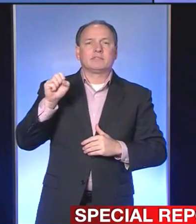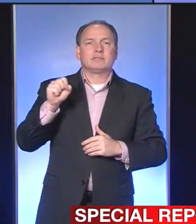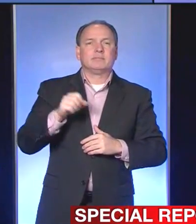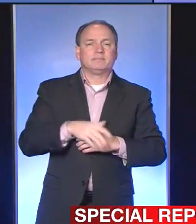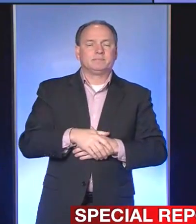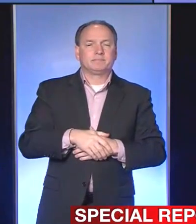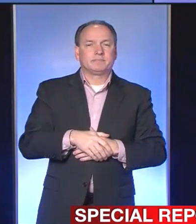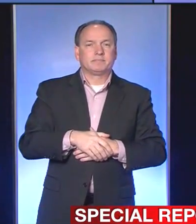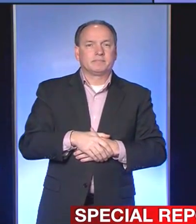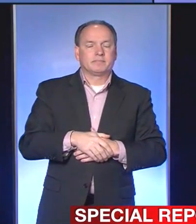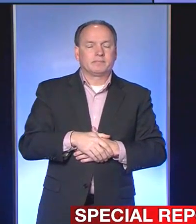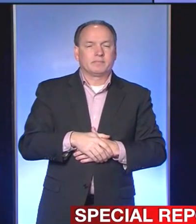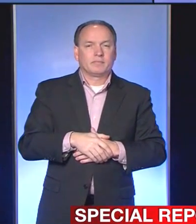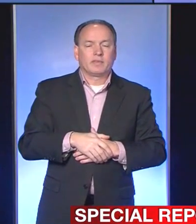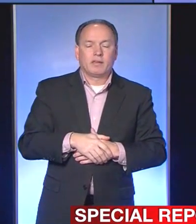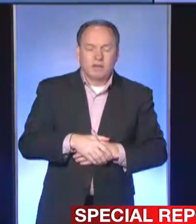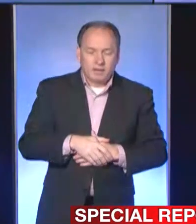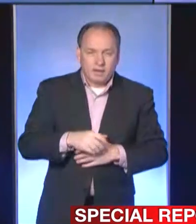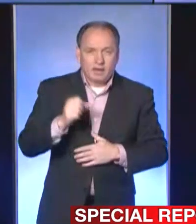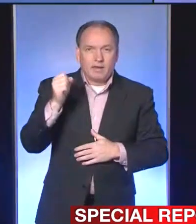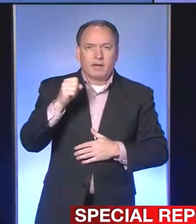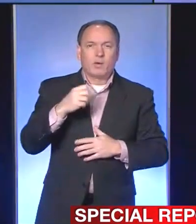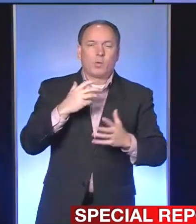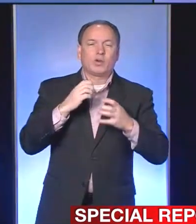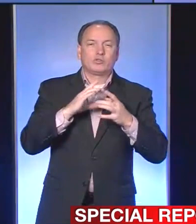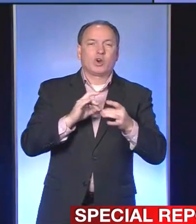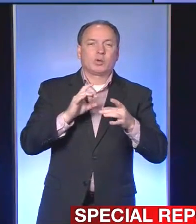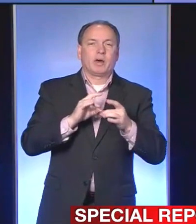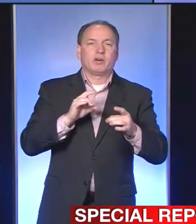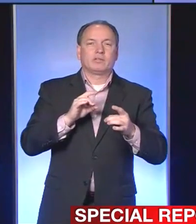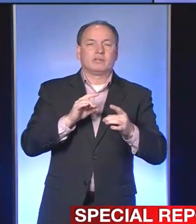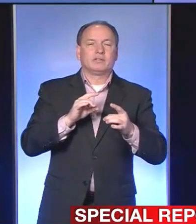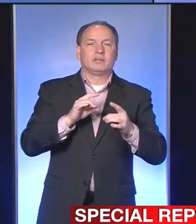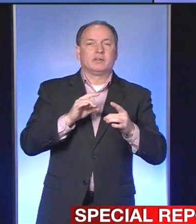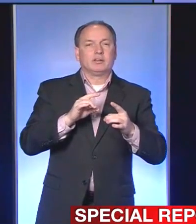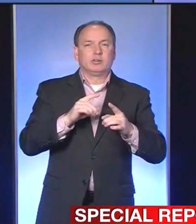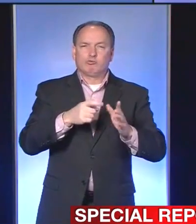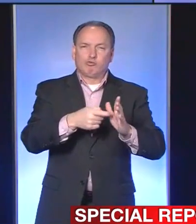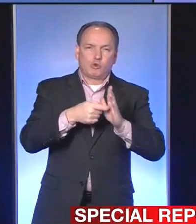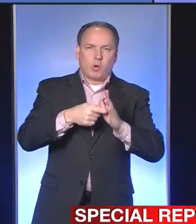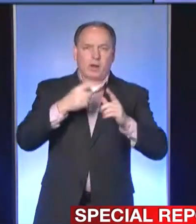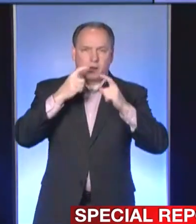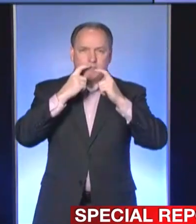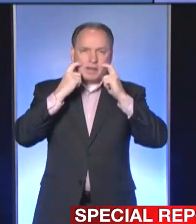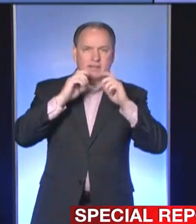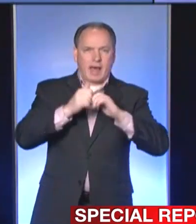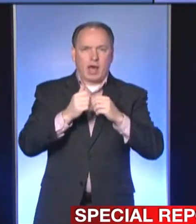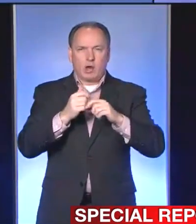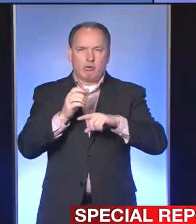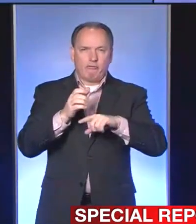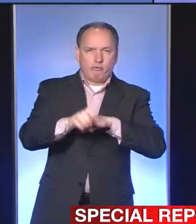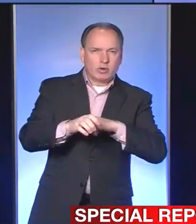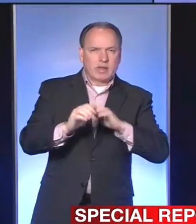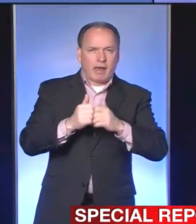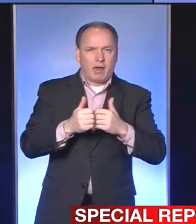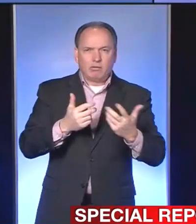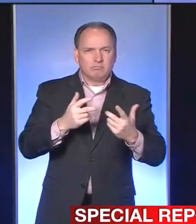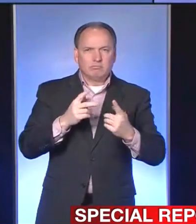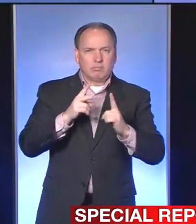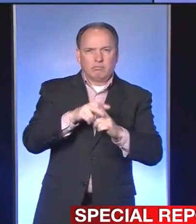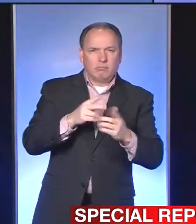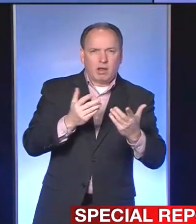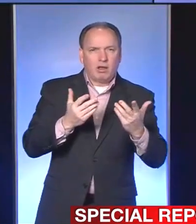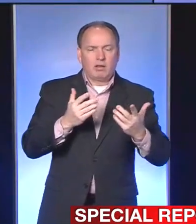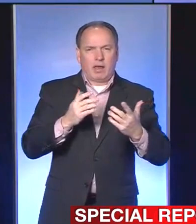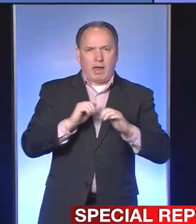Yes, Kathy, I want to talk a bit about the enforcement of the state order for masks. What are the plans right now to try to